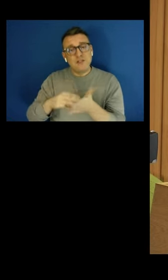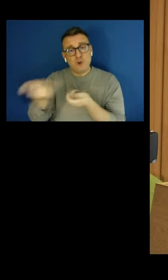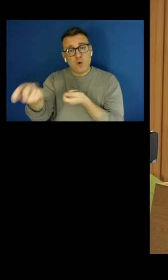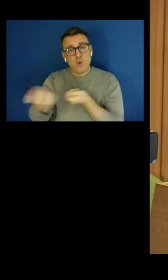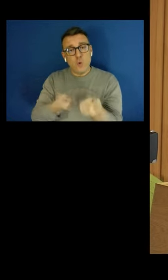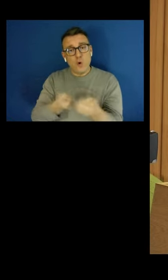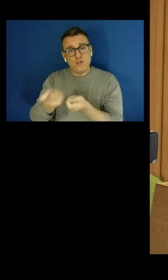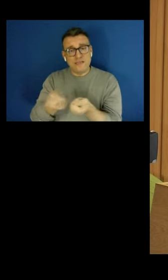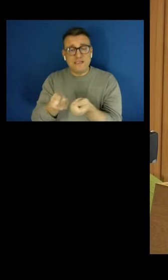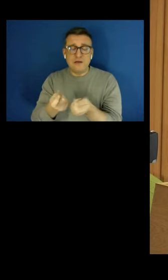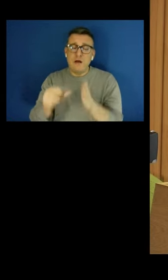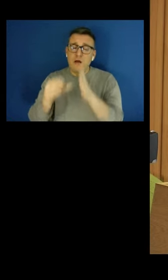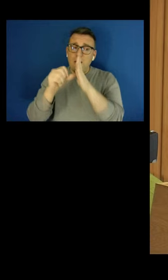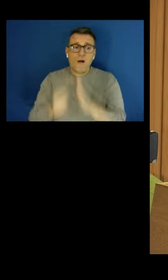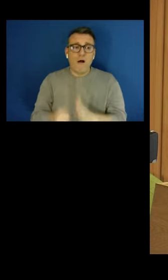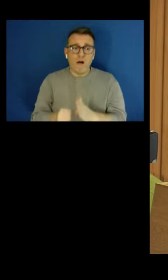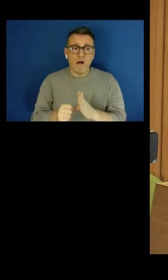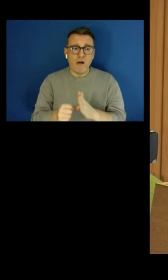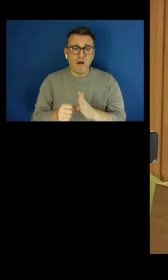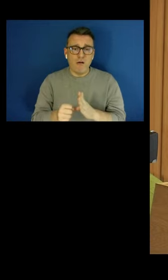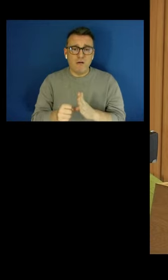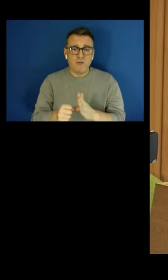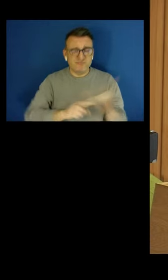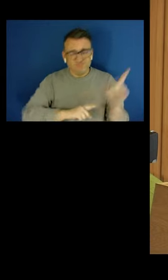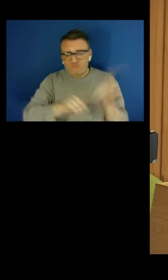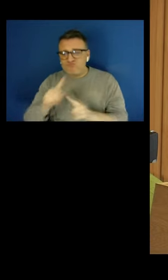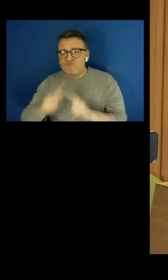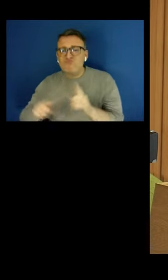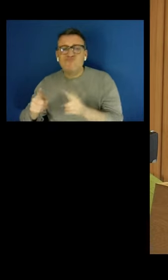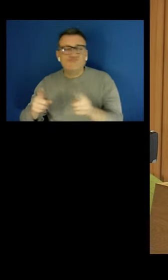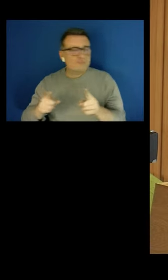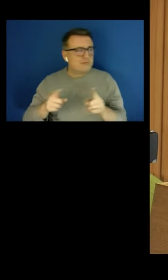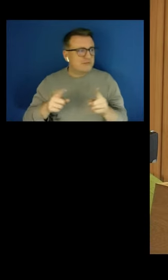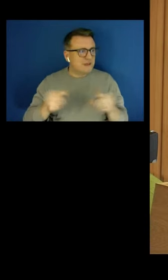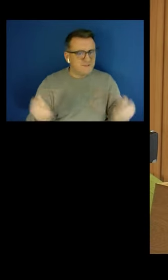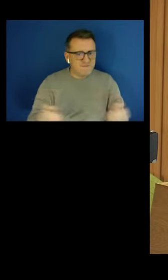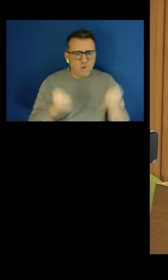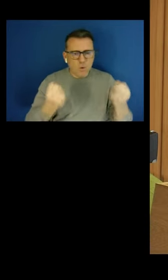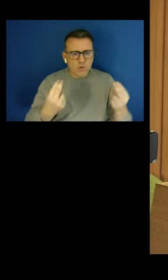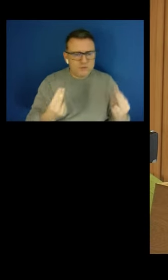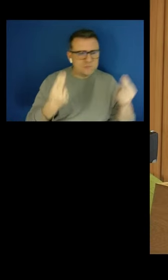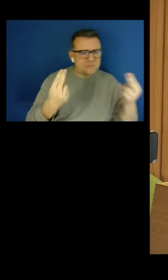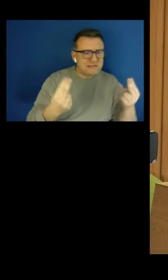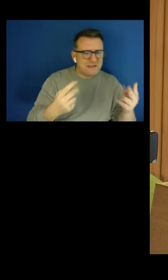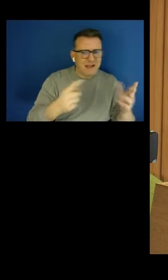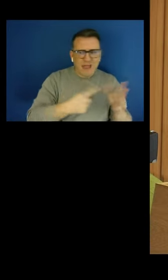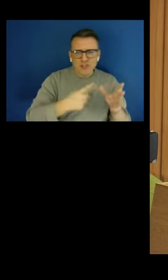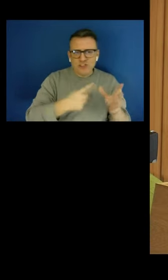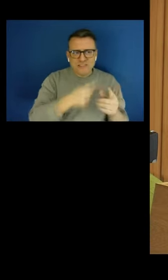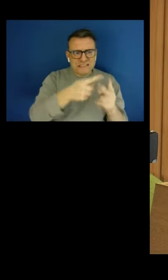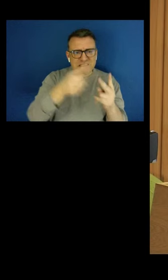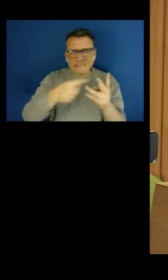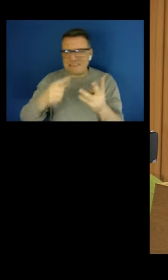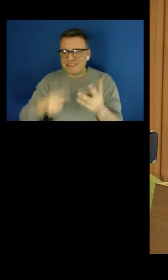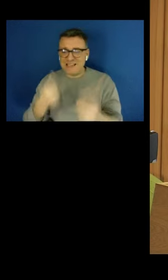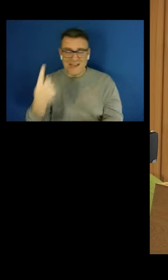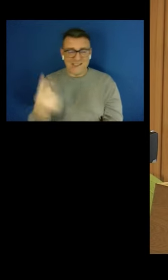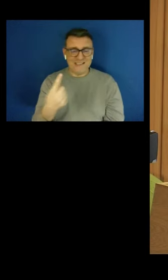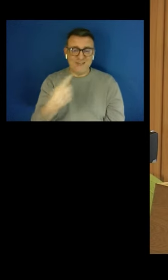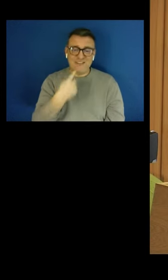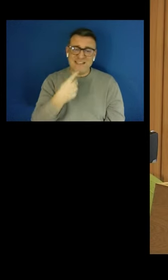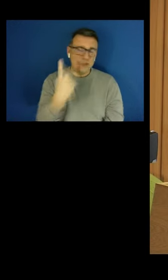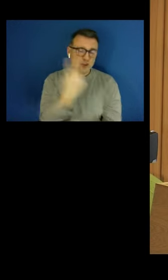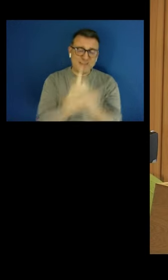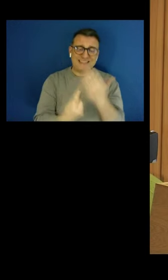current patchwork of different enforcement agencies. She called last month for a single enforcement body,